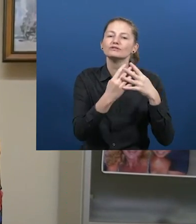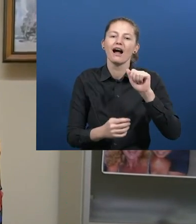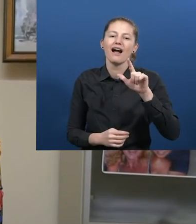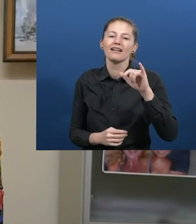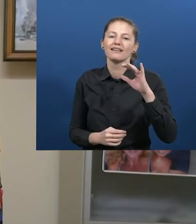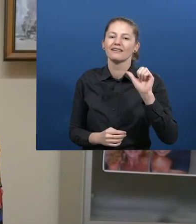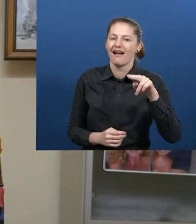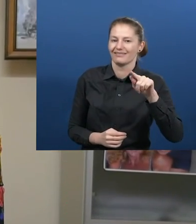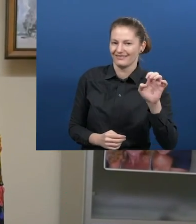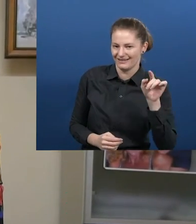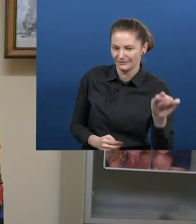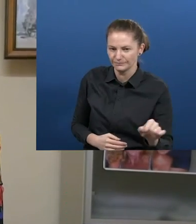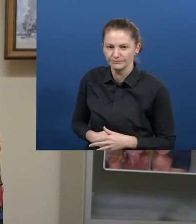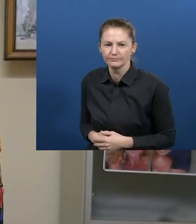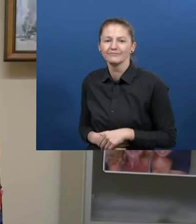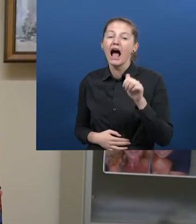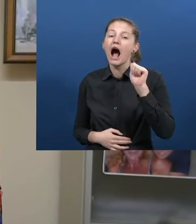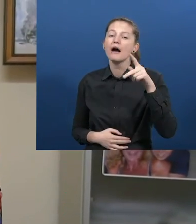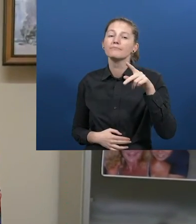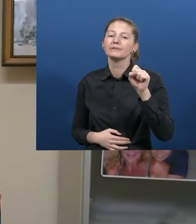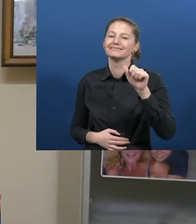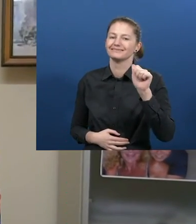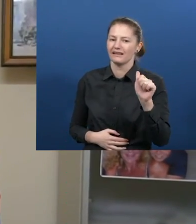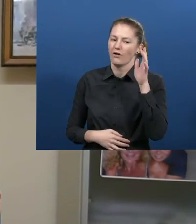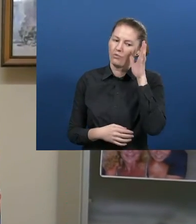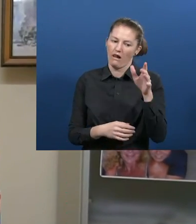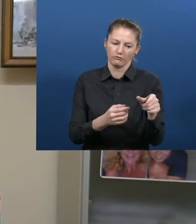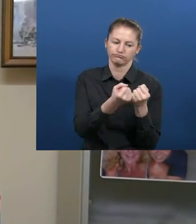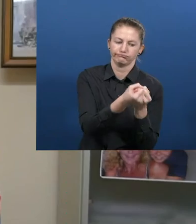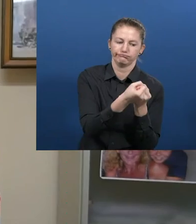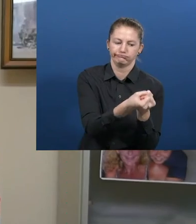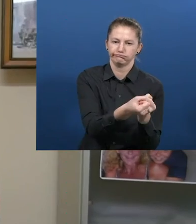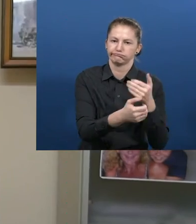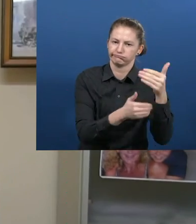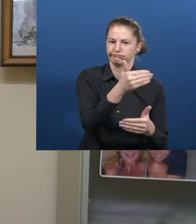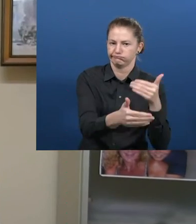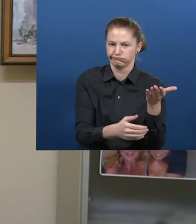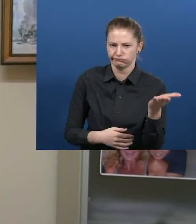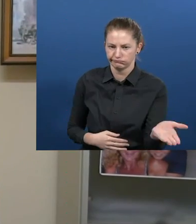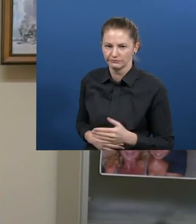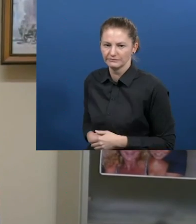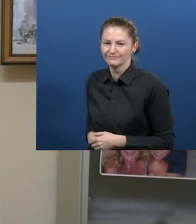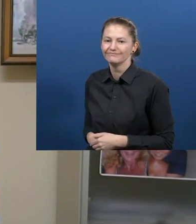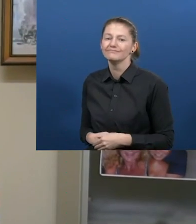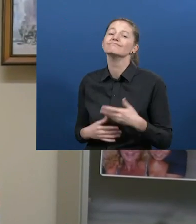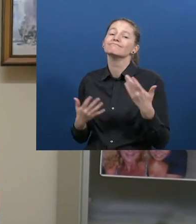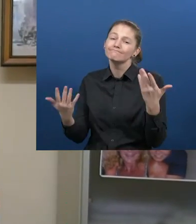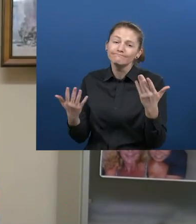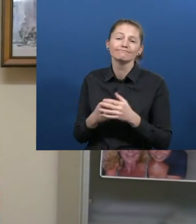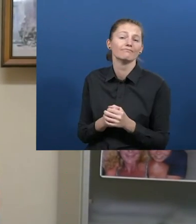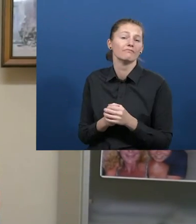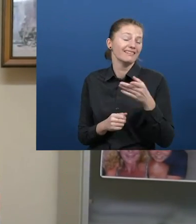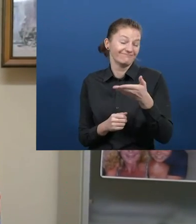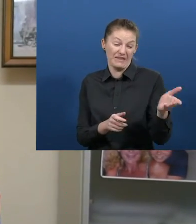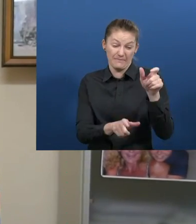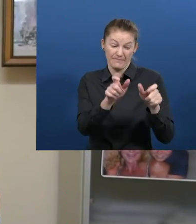con discapacidad, donde vivan exclusivamente todas estas personas y se les dé el tratamiento que es más